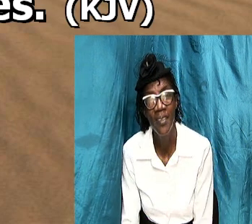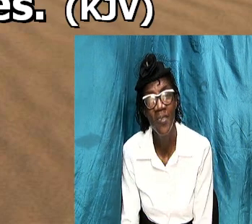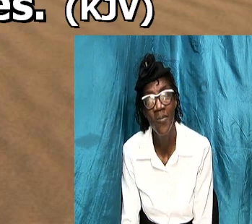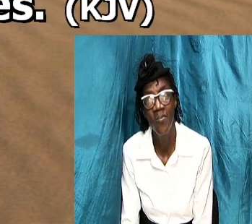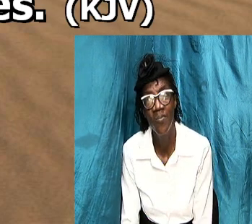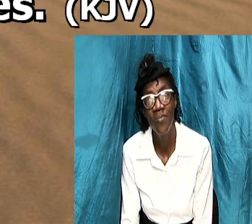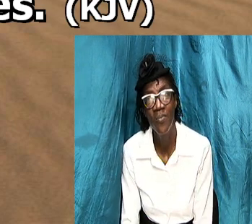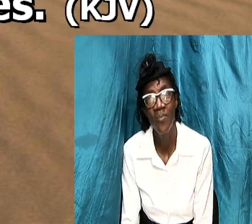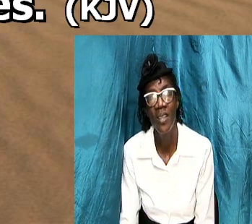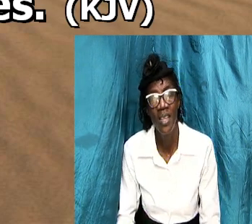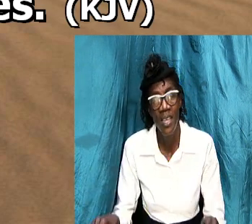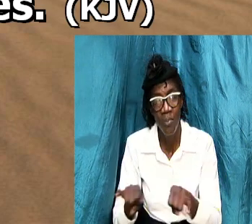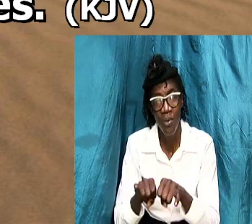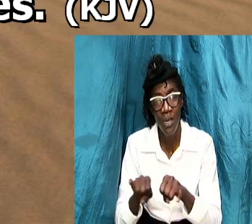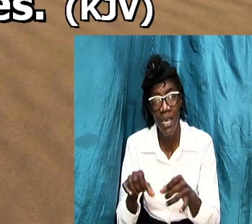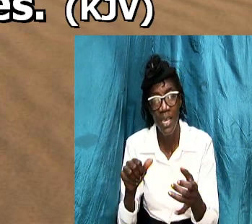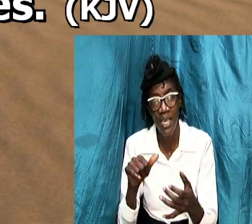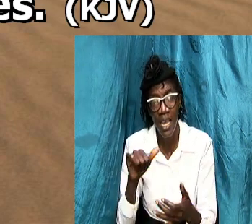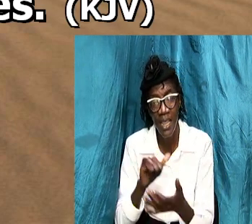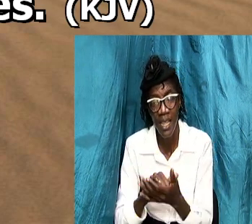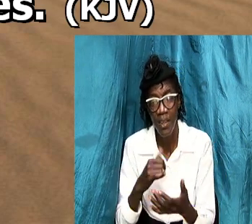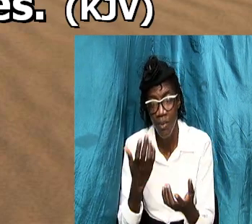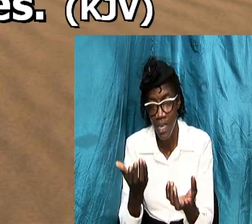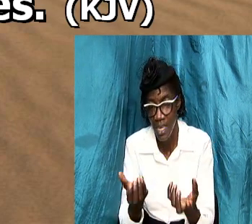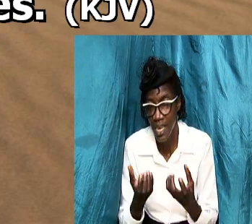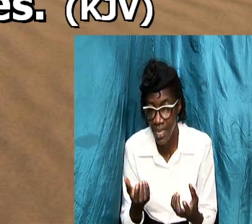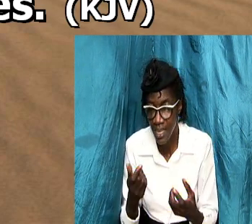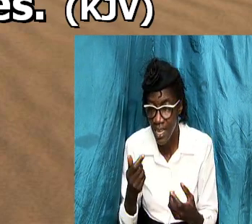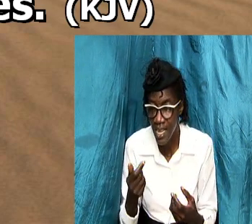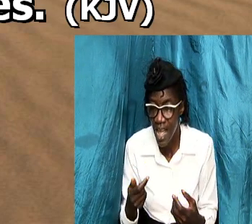it is important that we get this concept